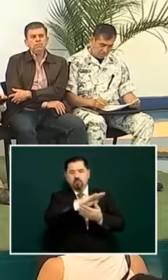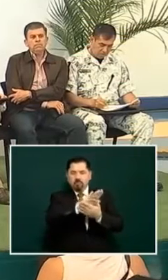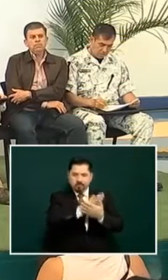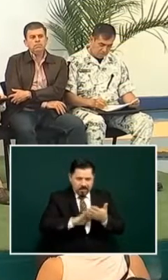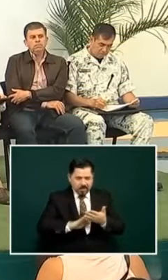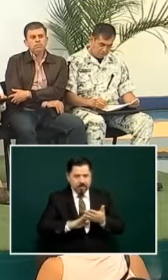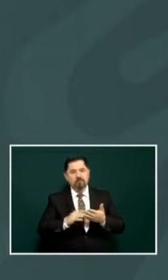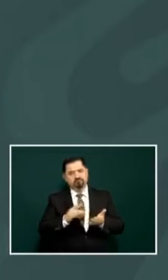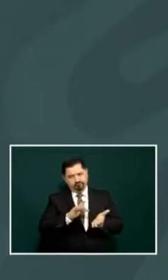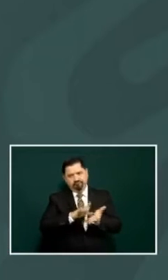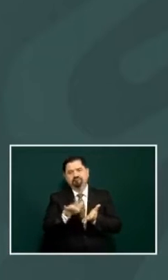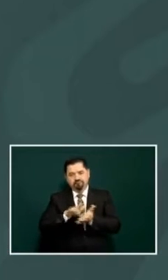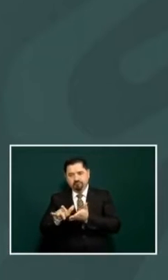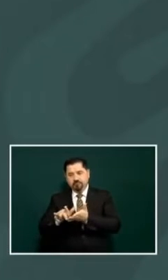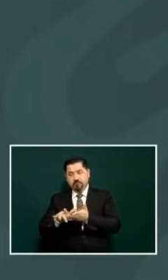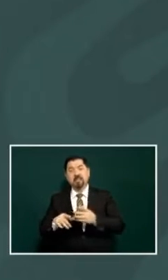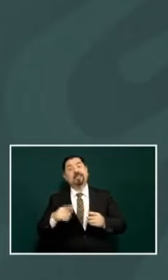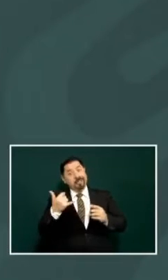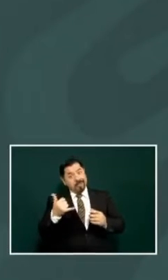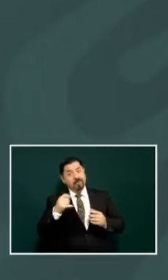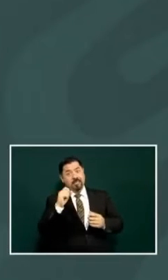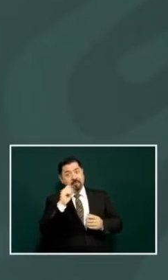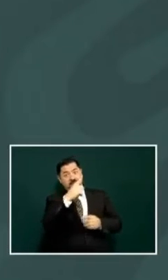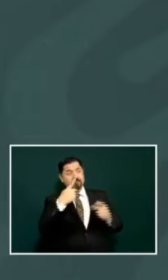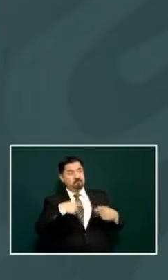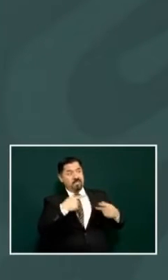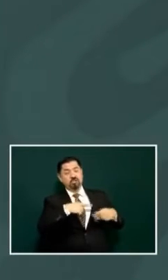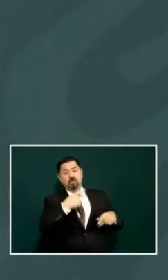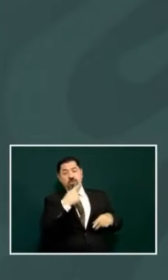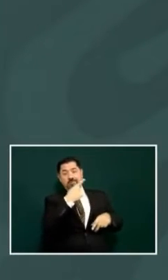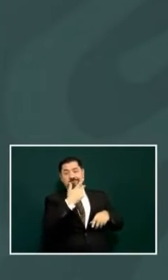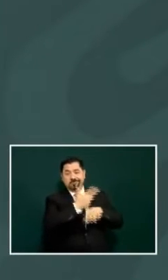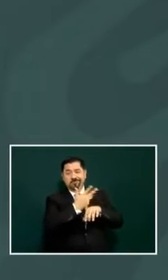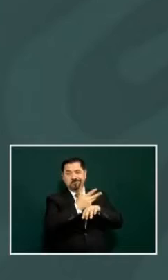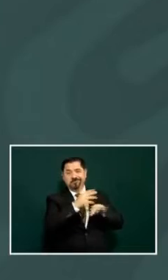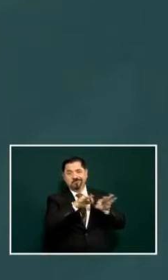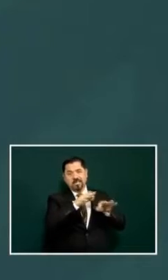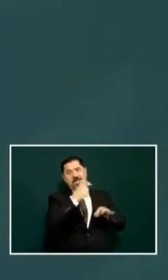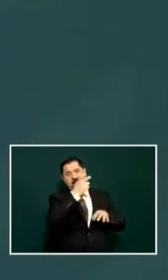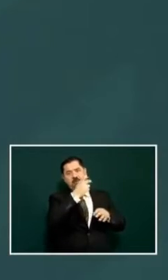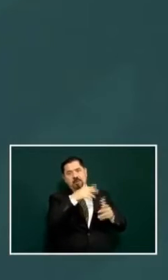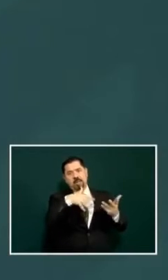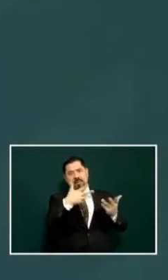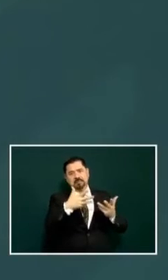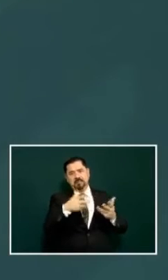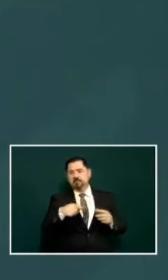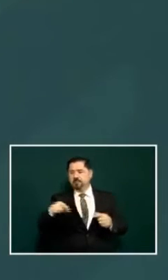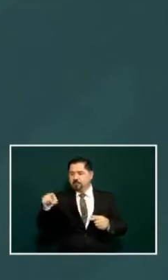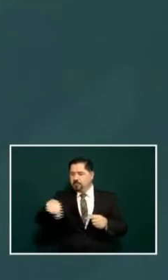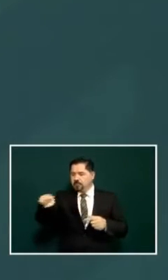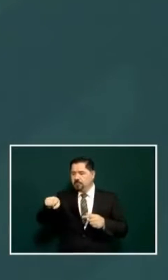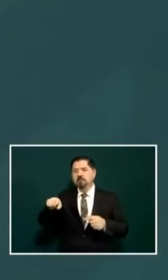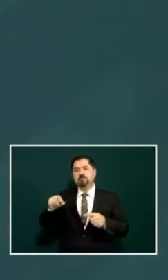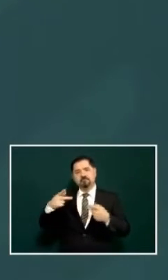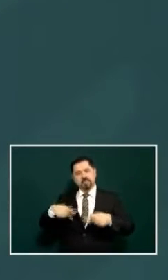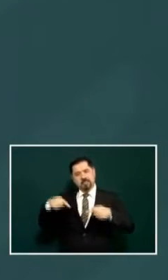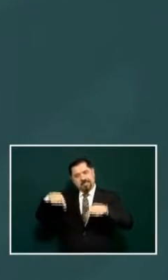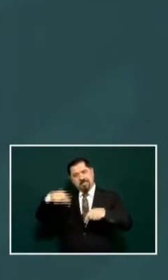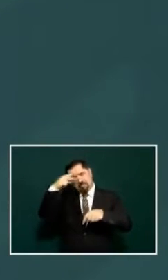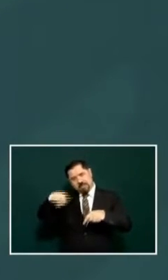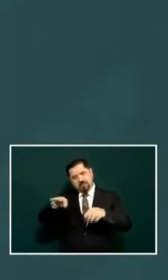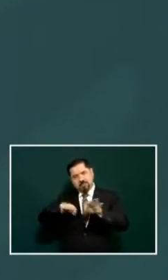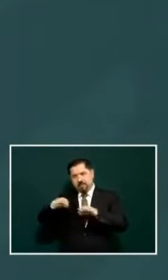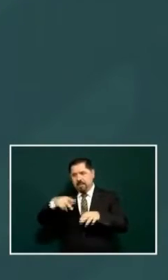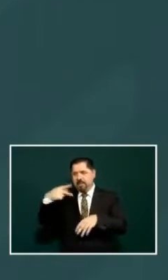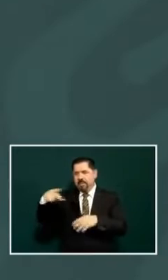and what they do which the people in Mexico are itself working people and they